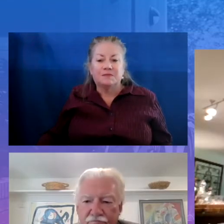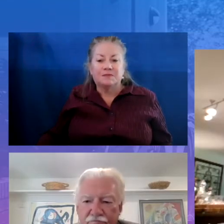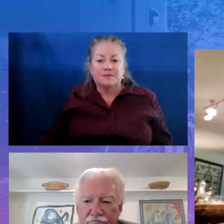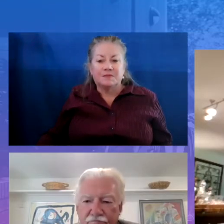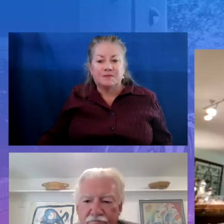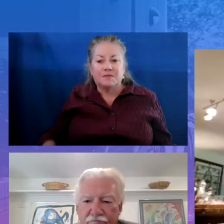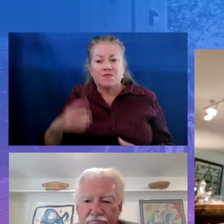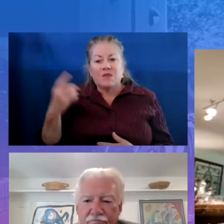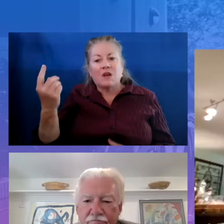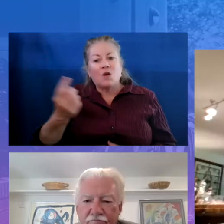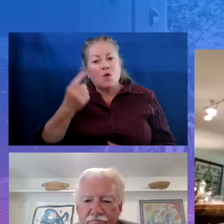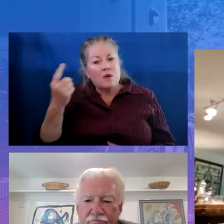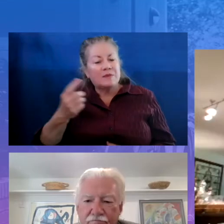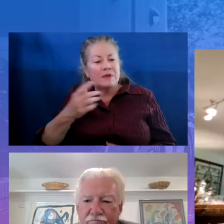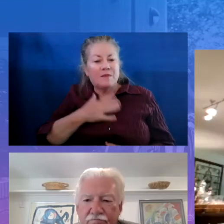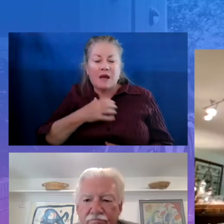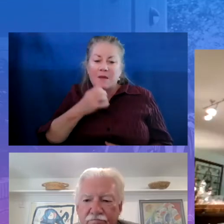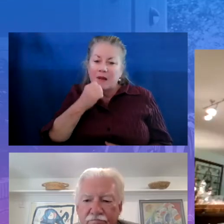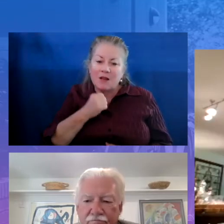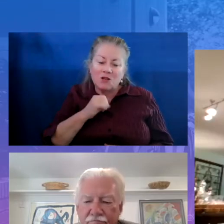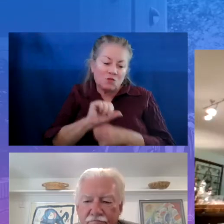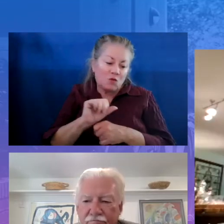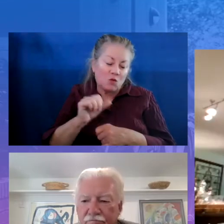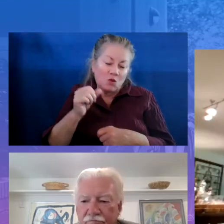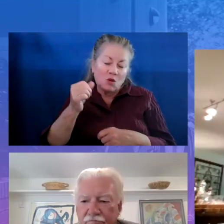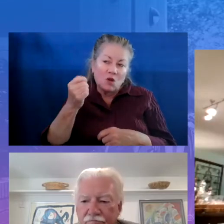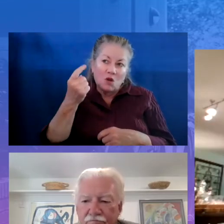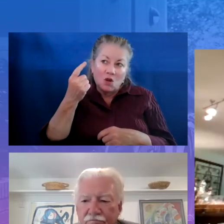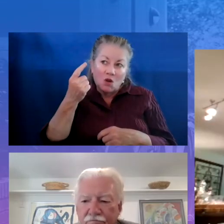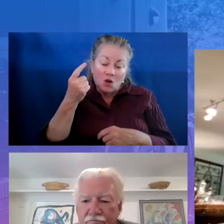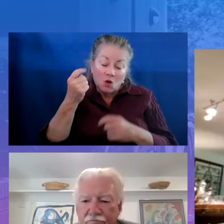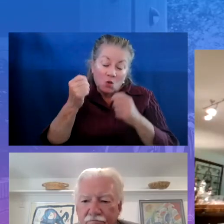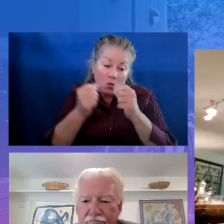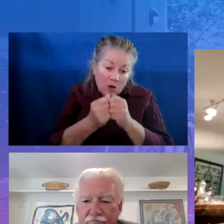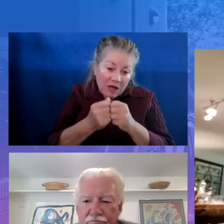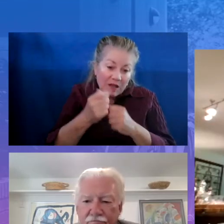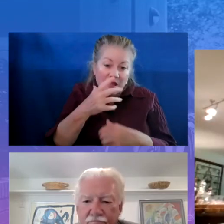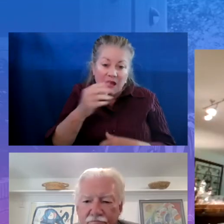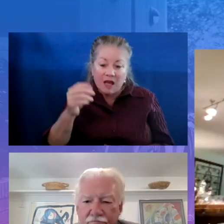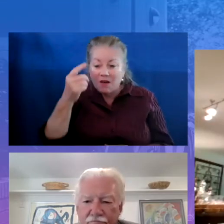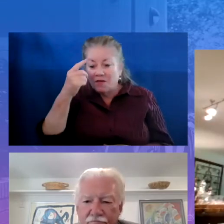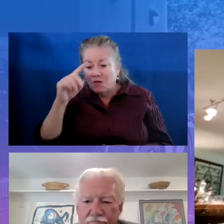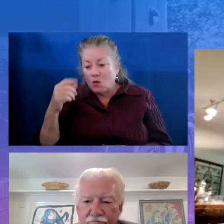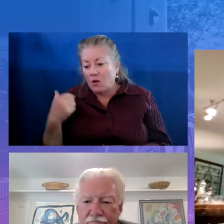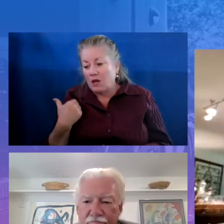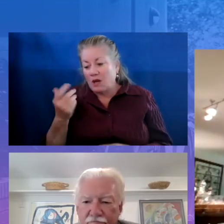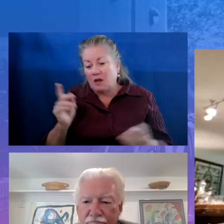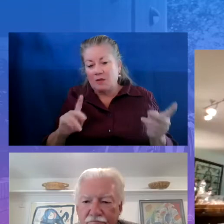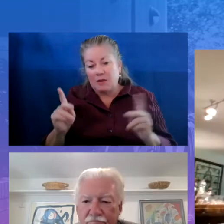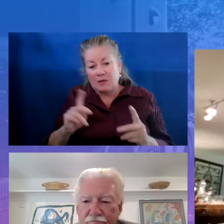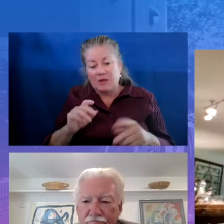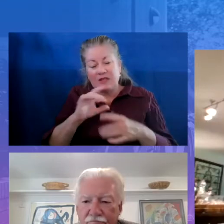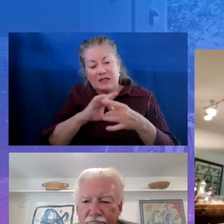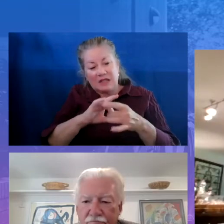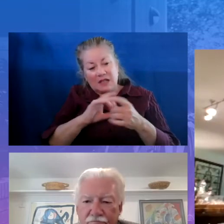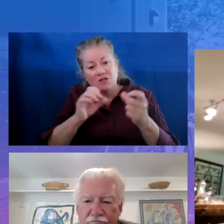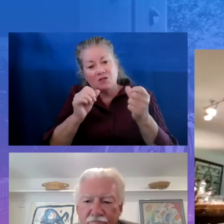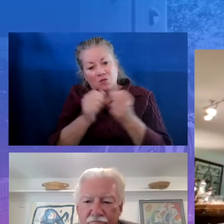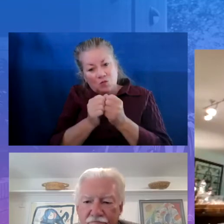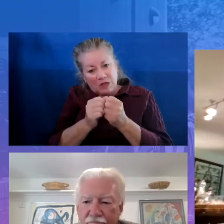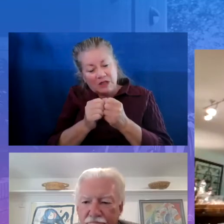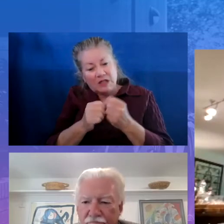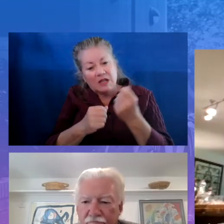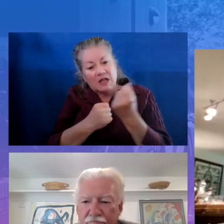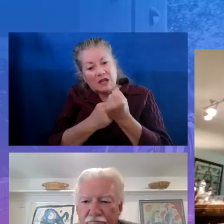with young people or for young people and this connection with the Alliance and the partnership with